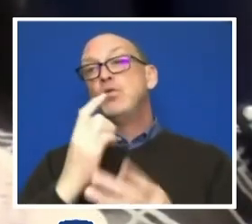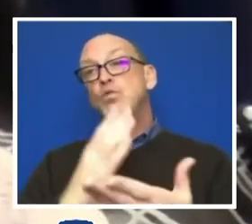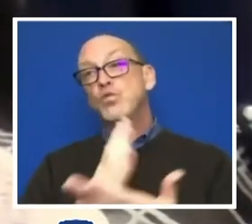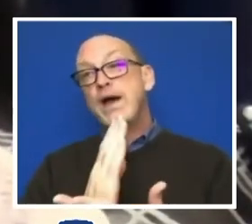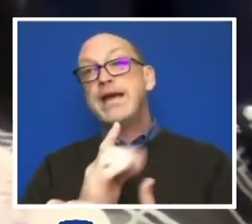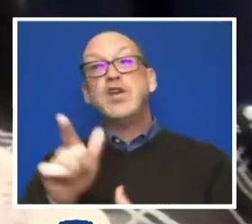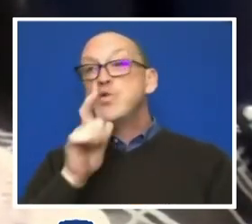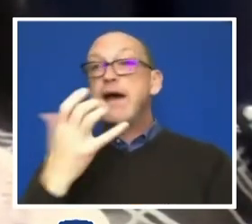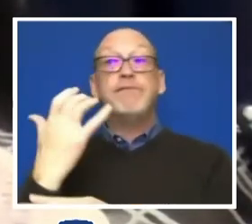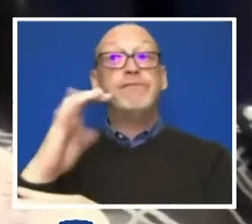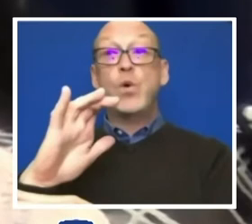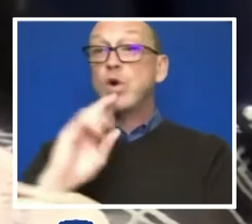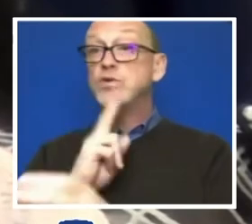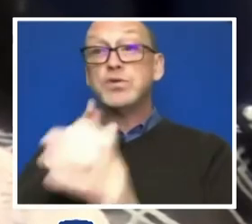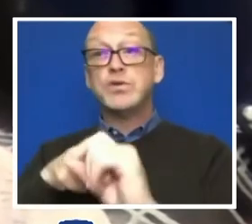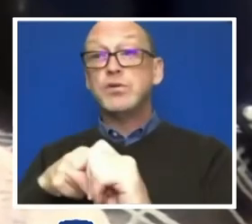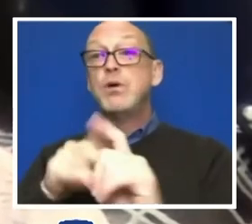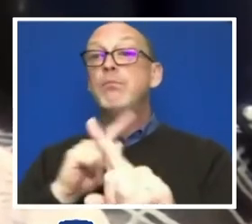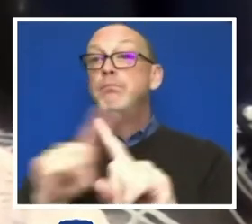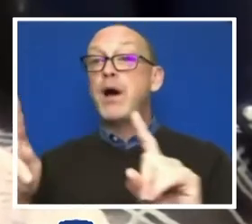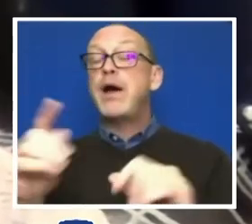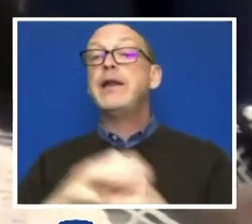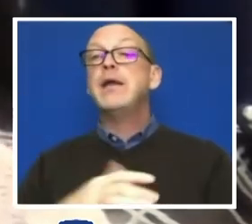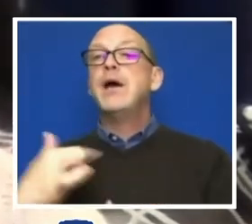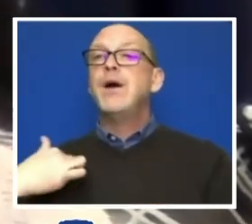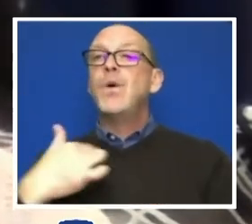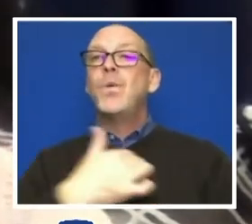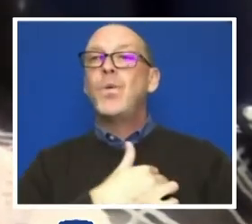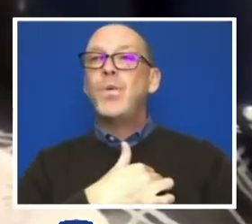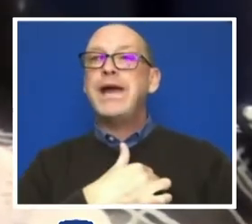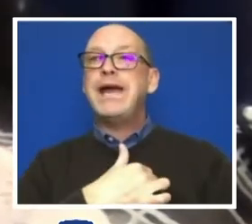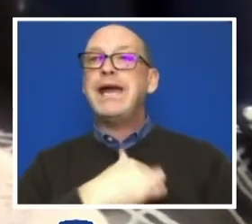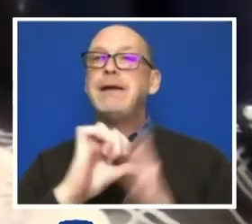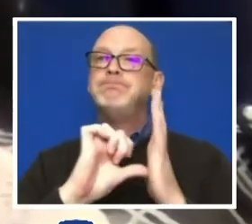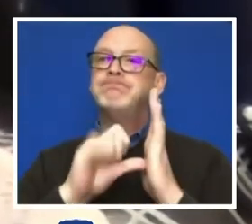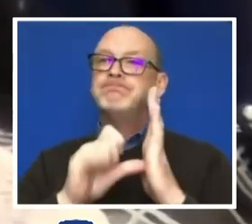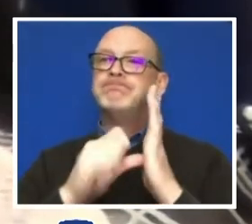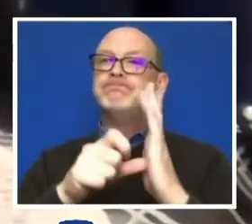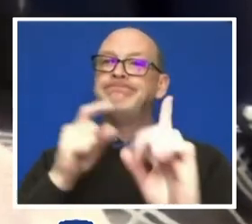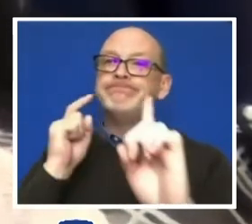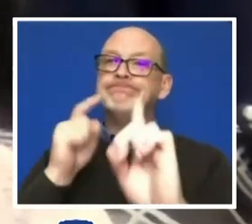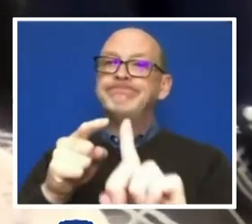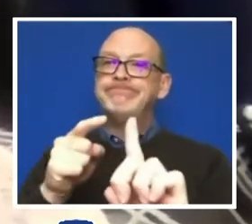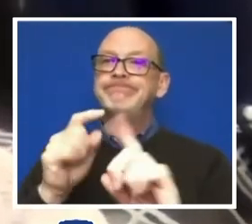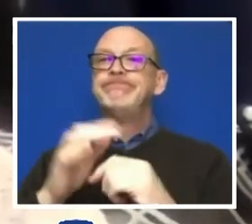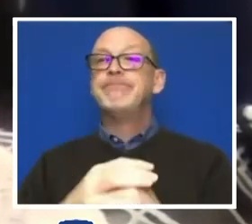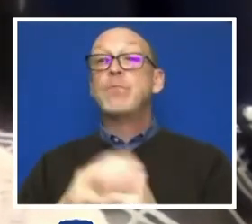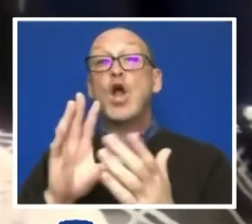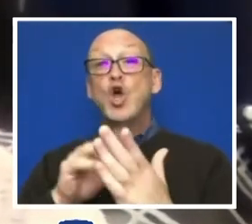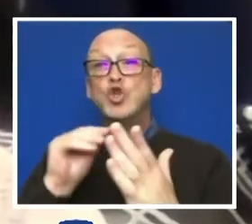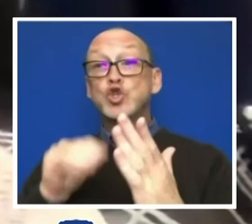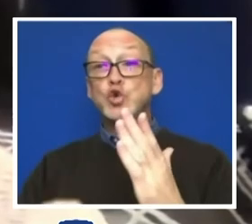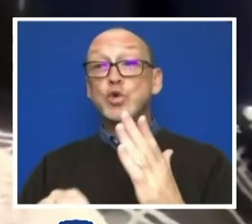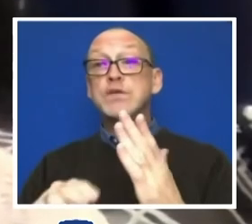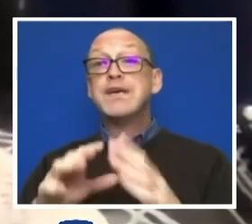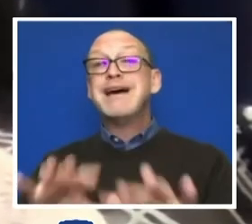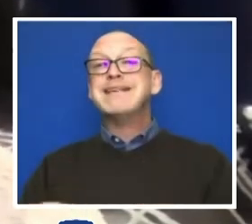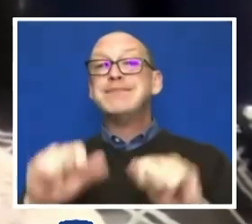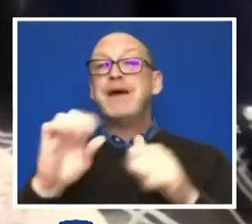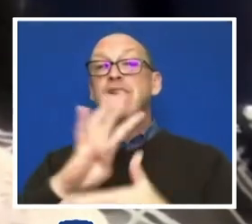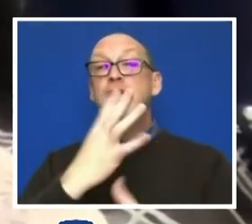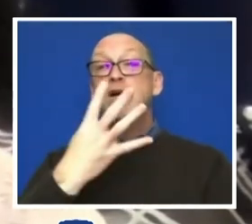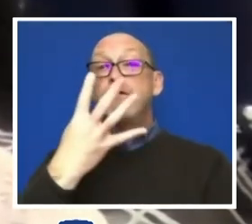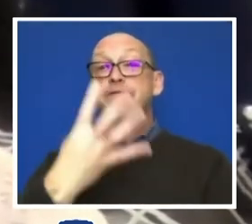participate. But we emphasize the point that students spend four years at Penn State